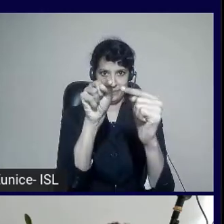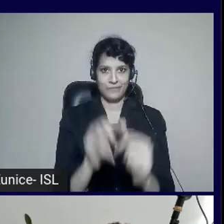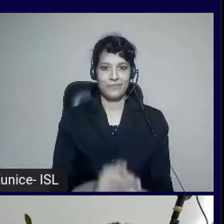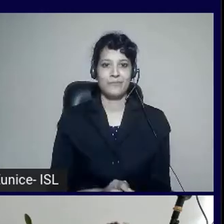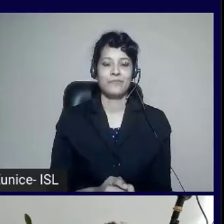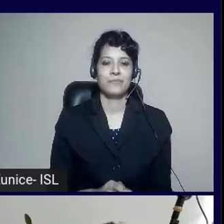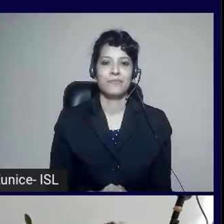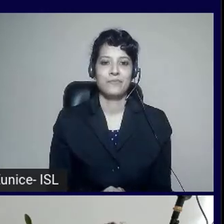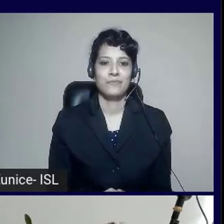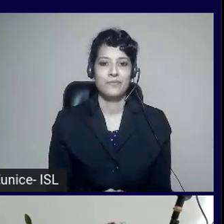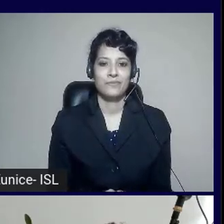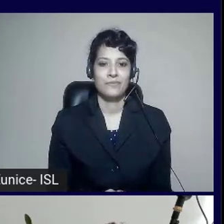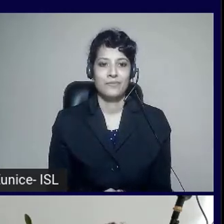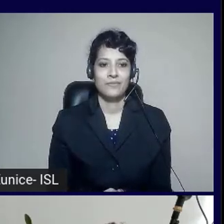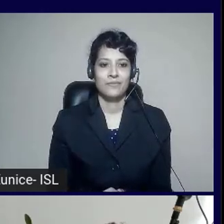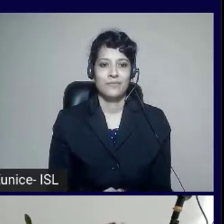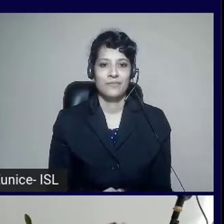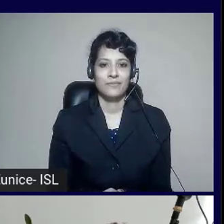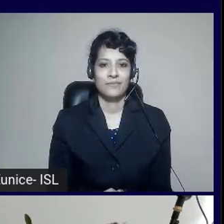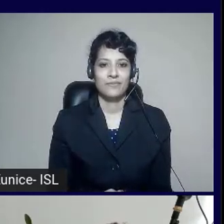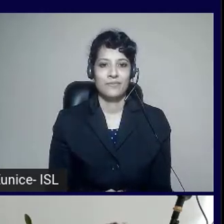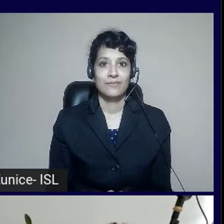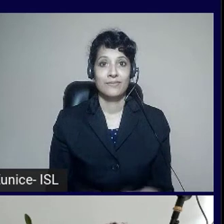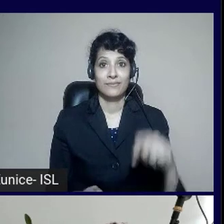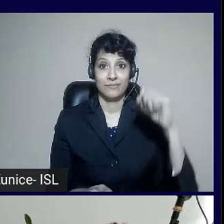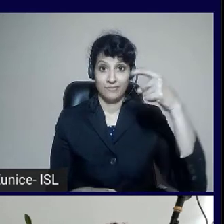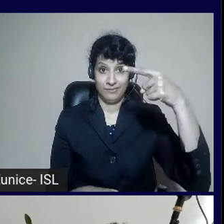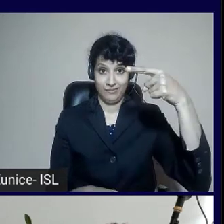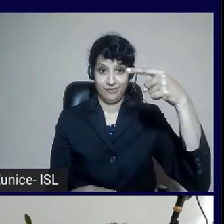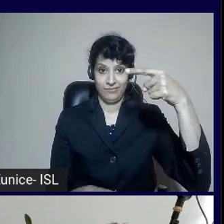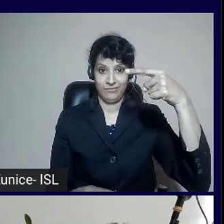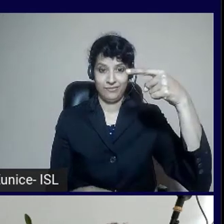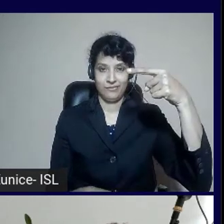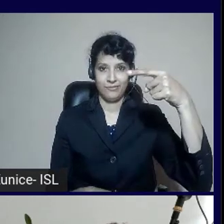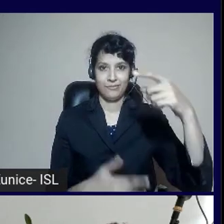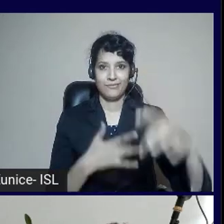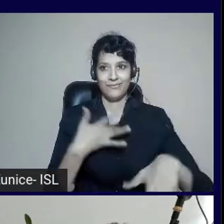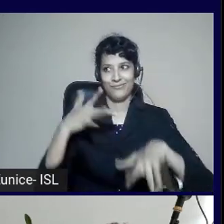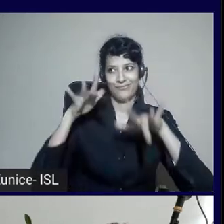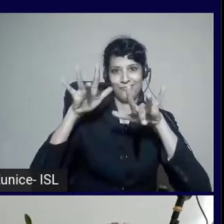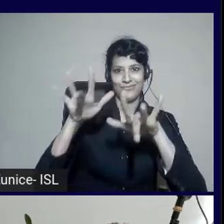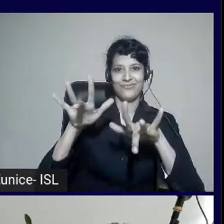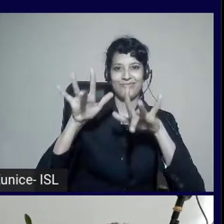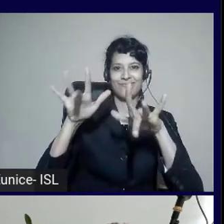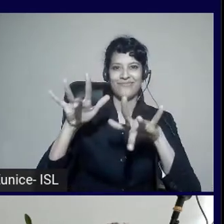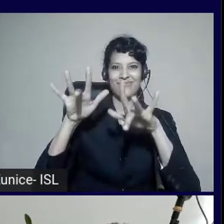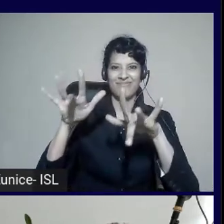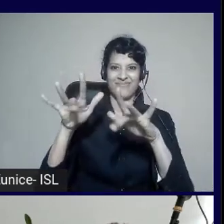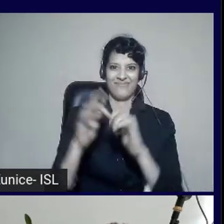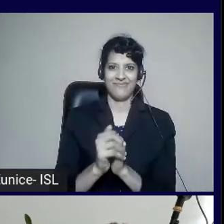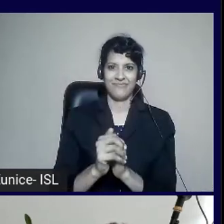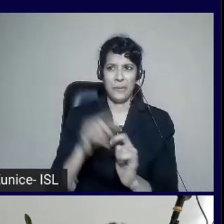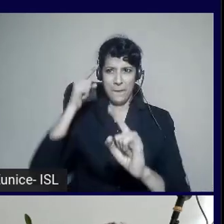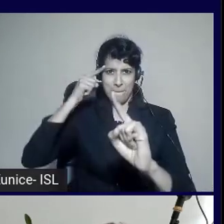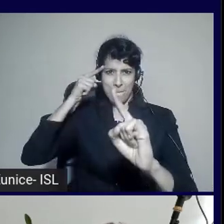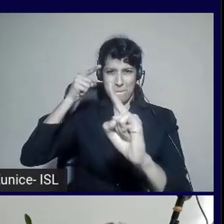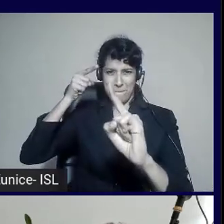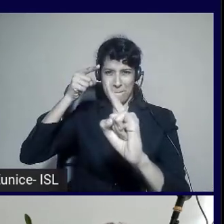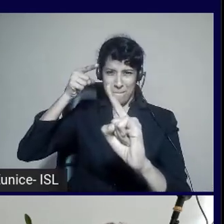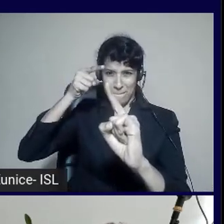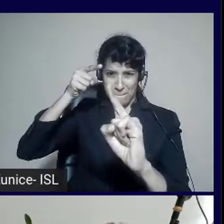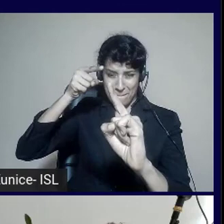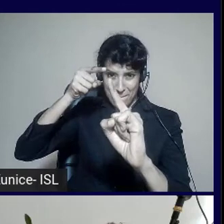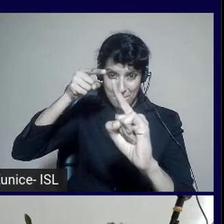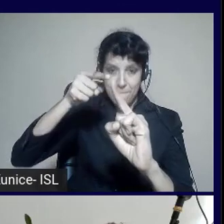We've shown you today how to actually pop that empathy bubble and kill that Hydra. And we've shown you what is